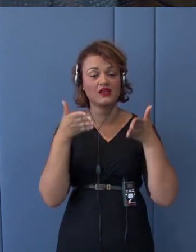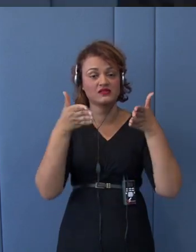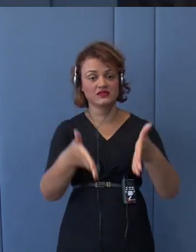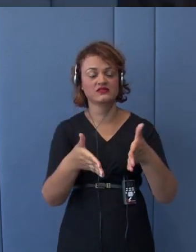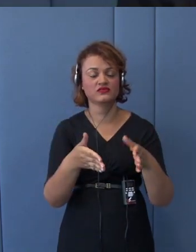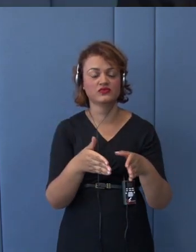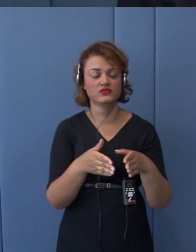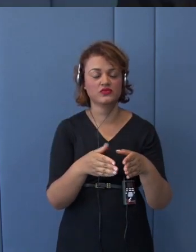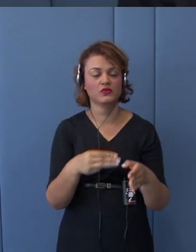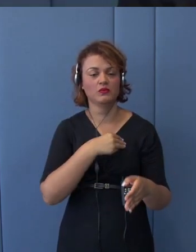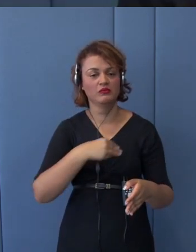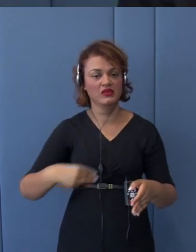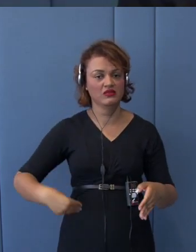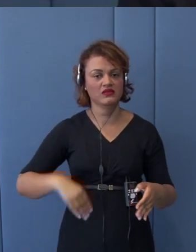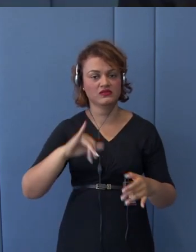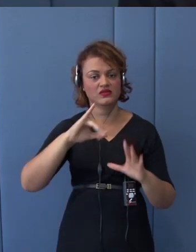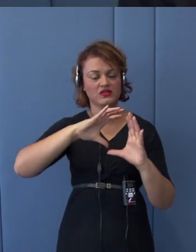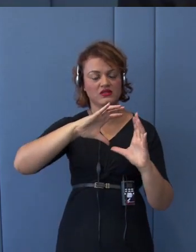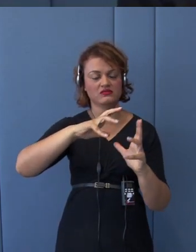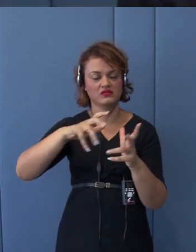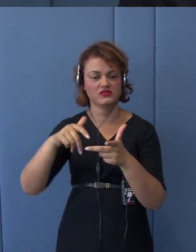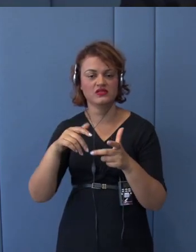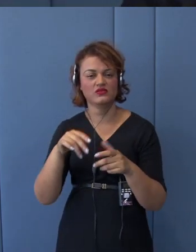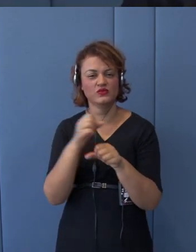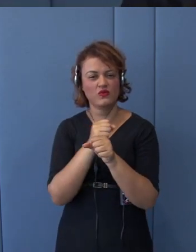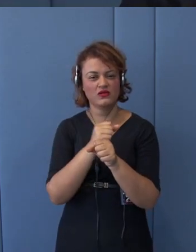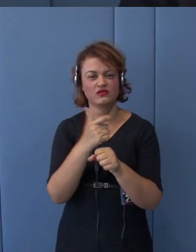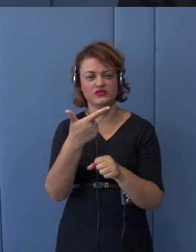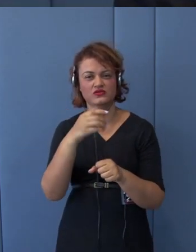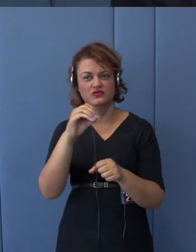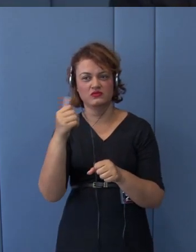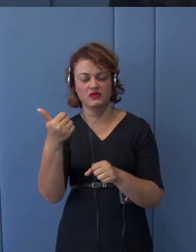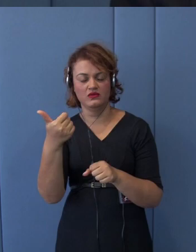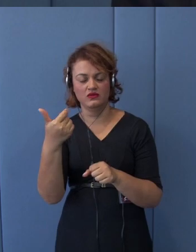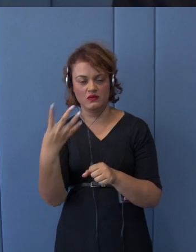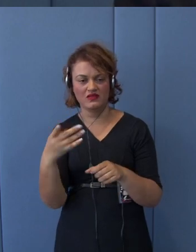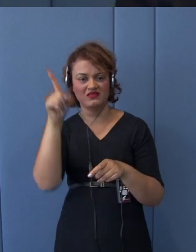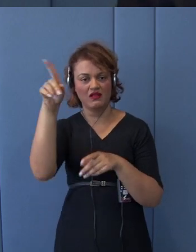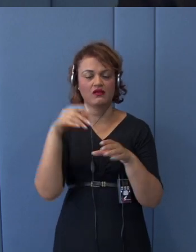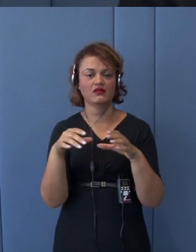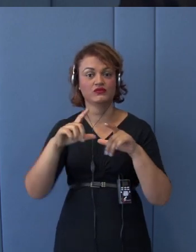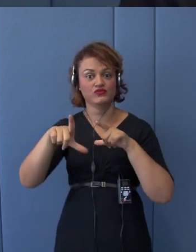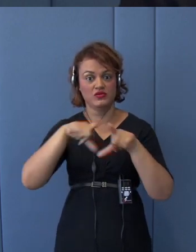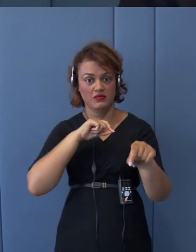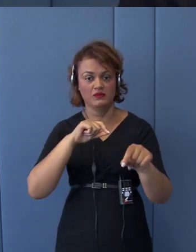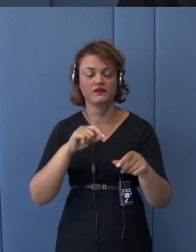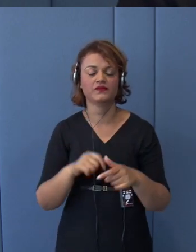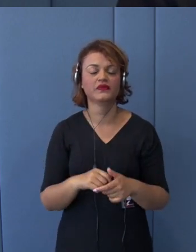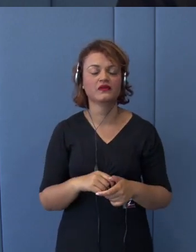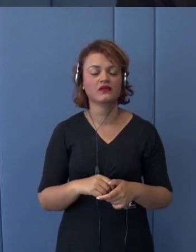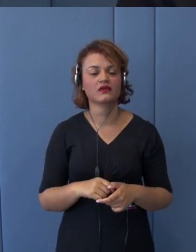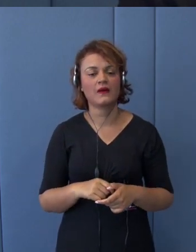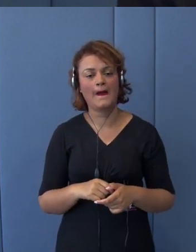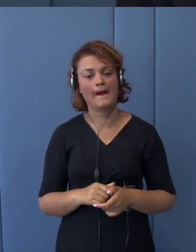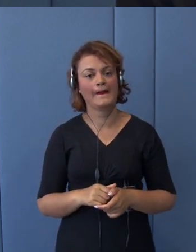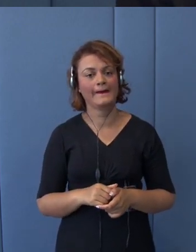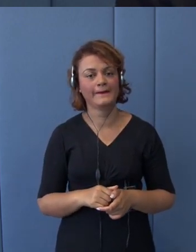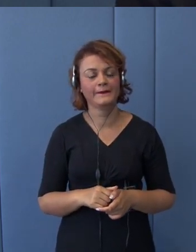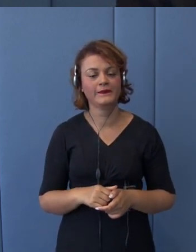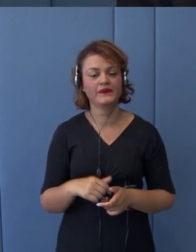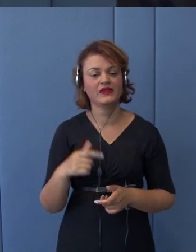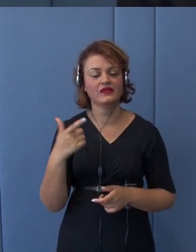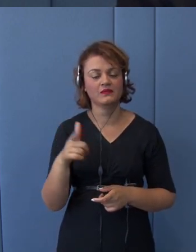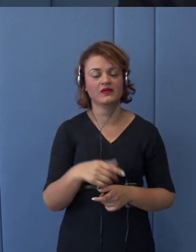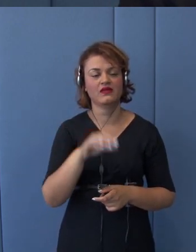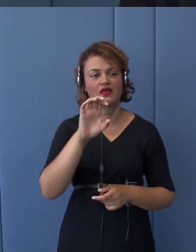He has been a member of some task forces, such as the one on the Japan-European Union, EPA, as well